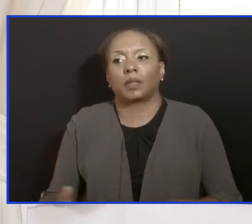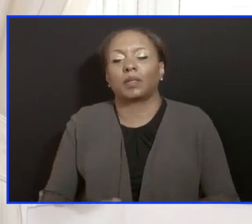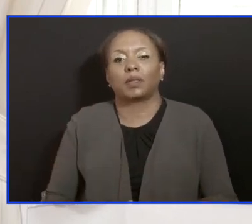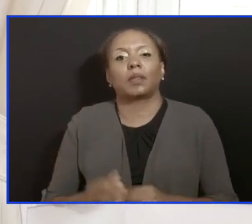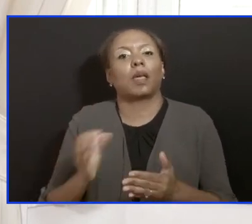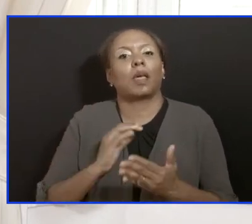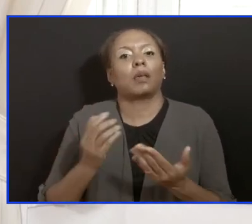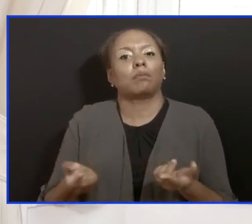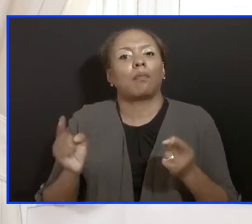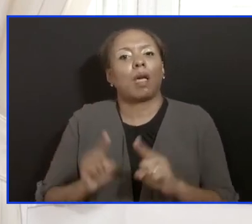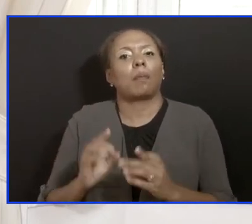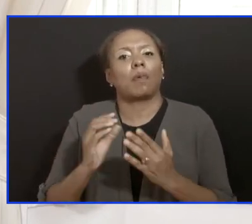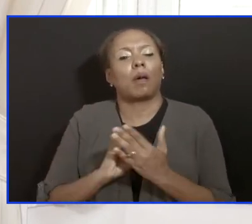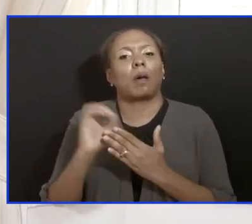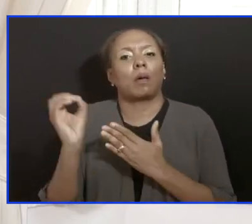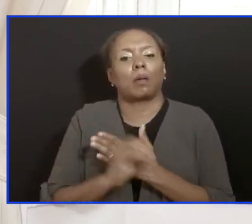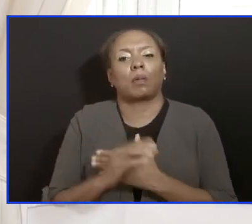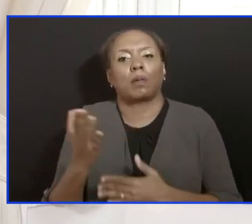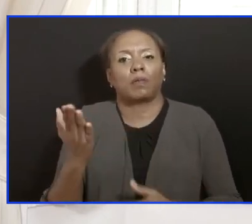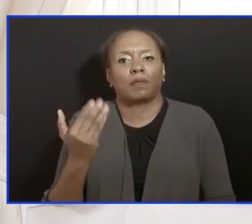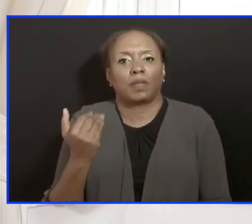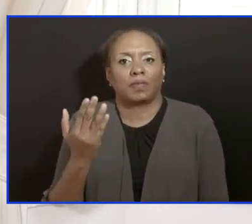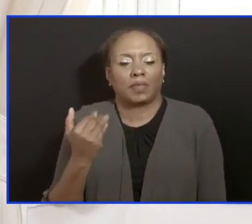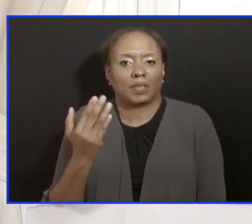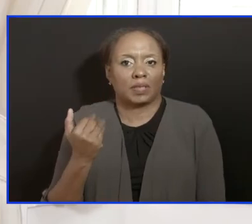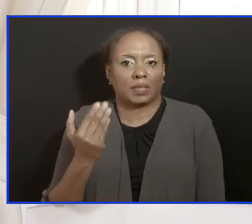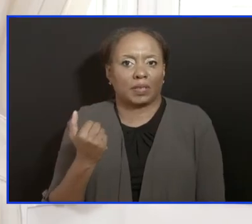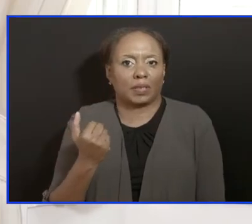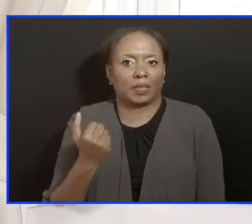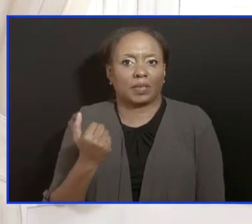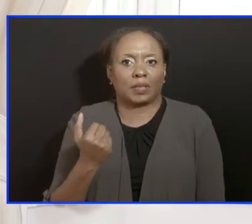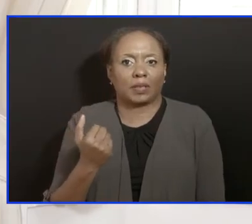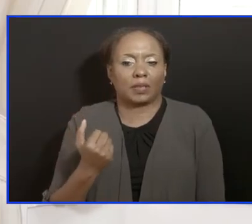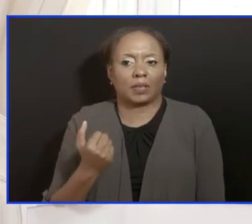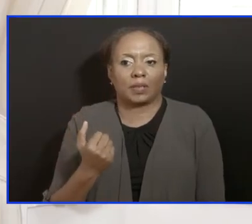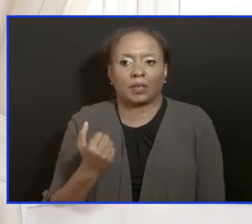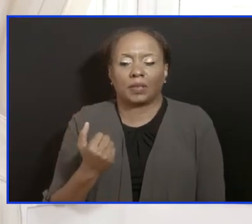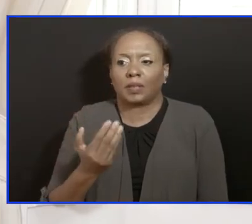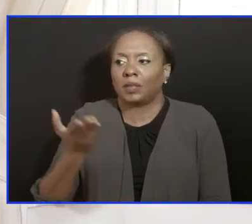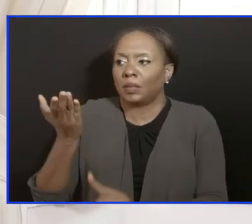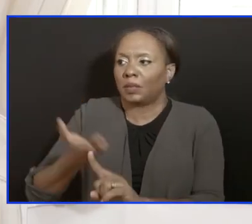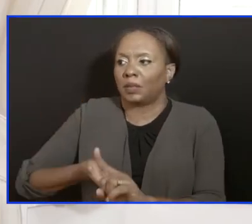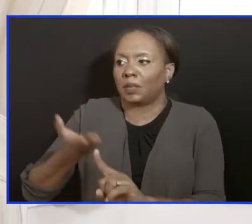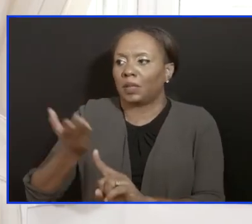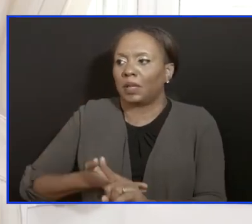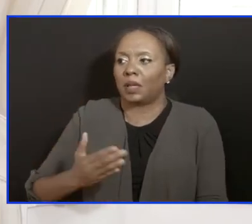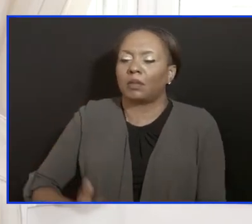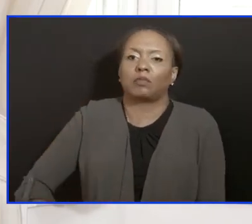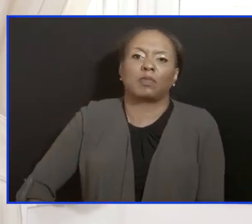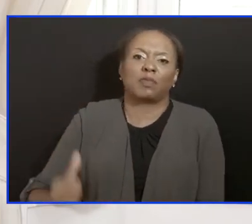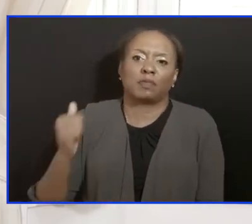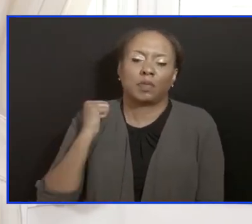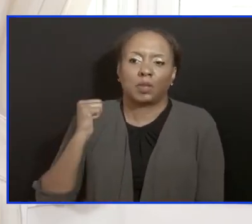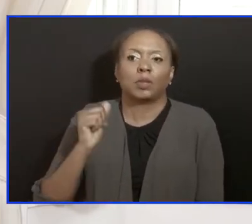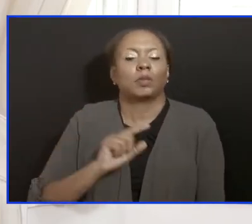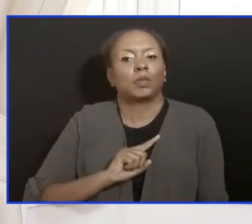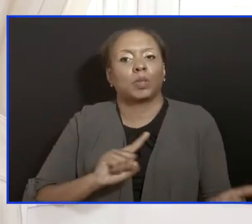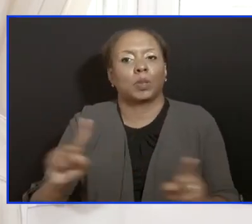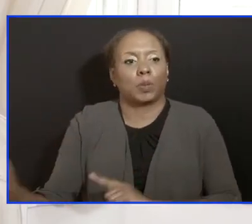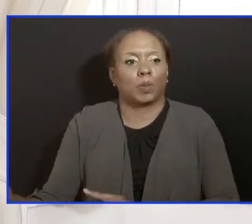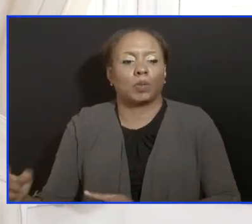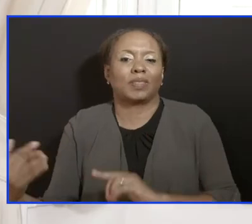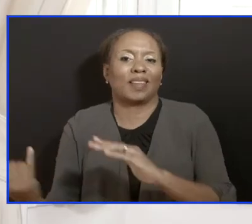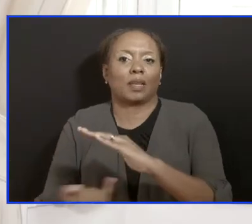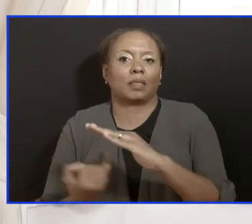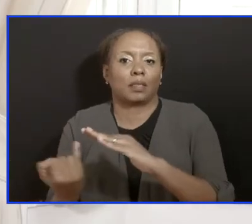15th of October. And unfortunately, it was a person who refused transportation and escalation of care.